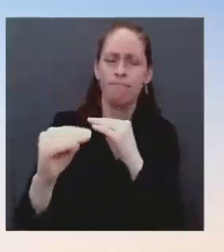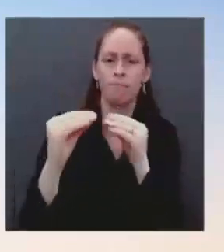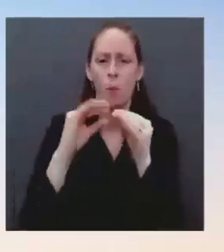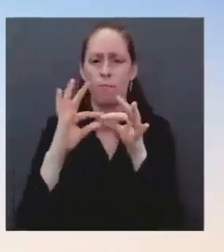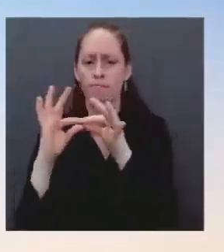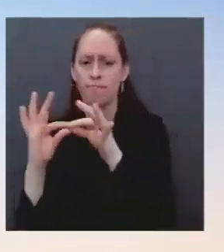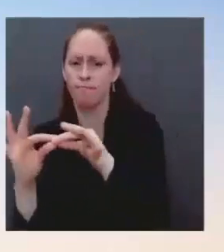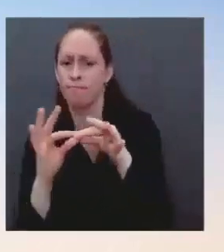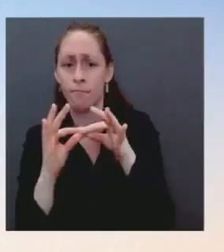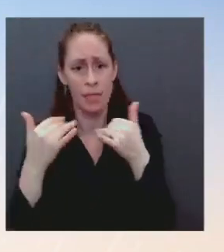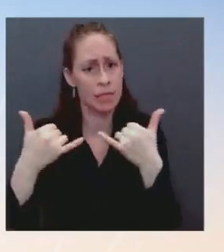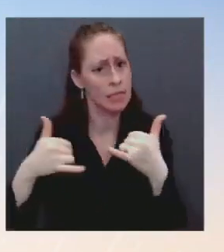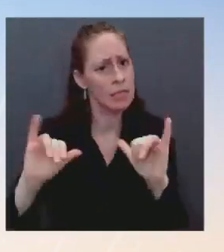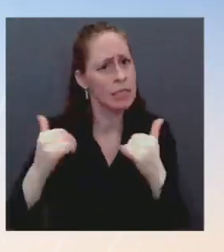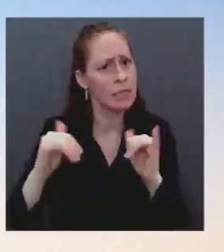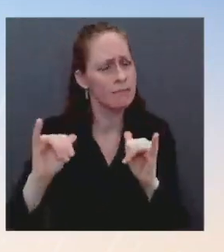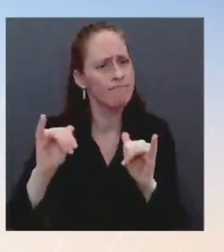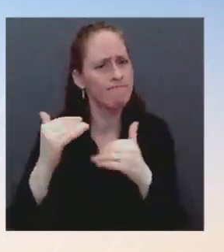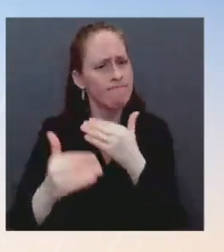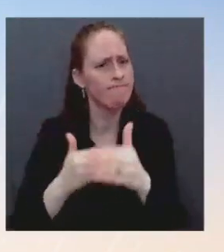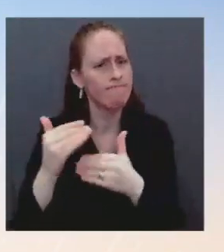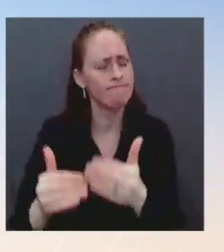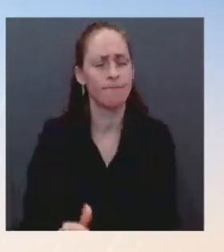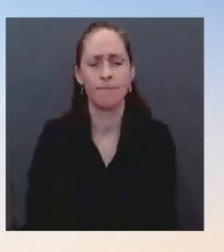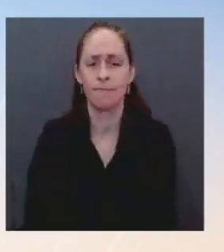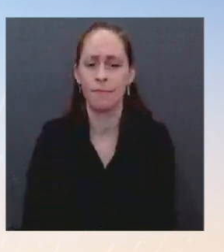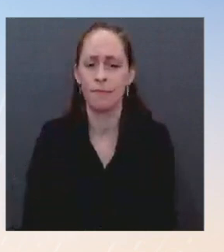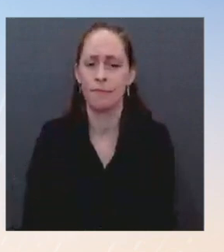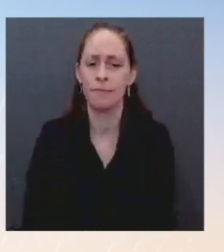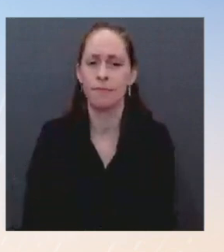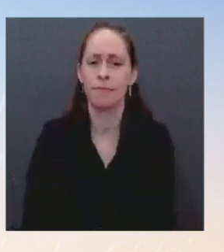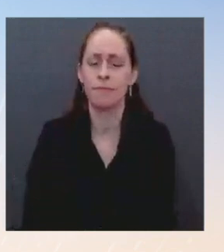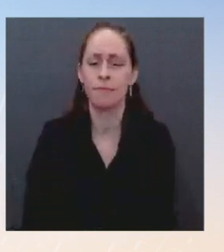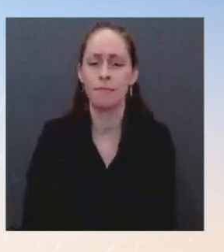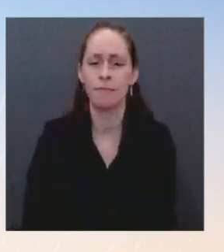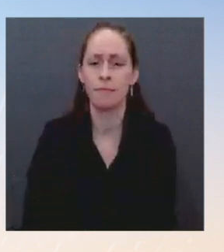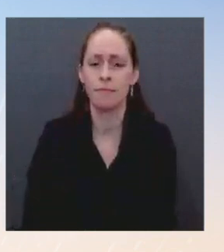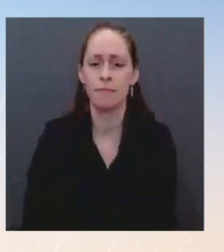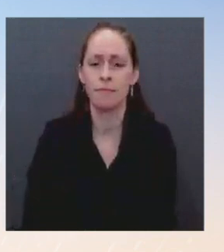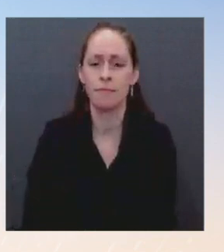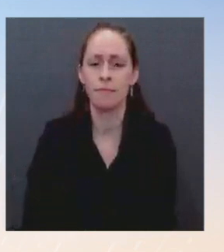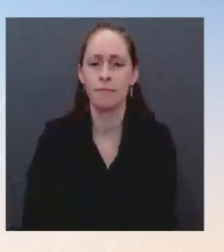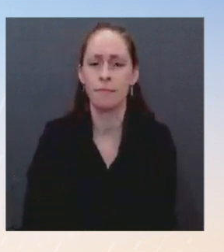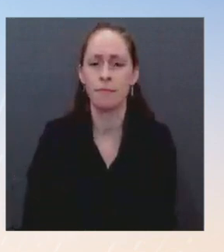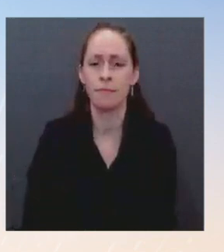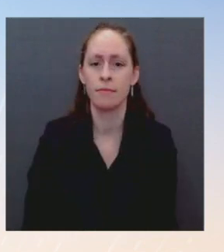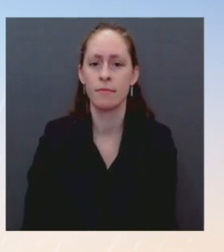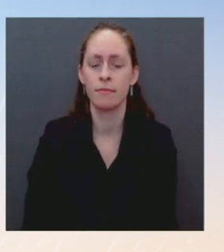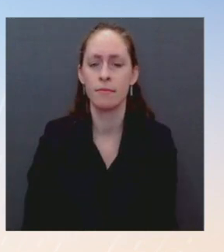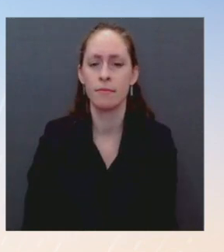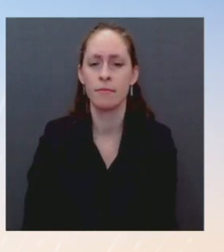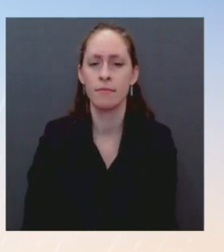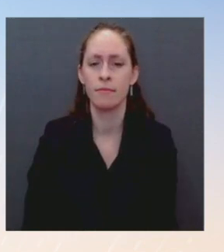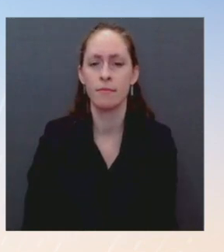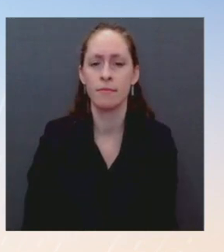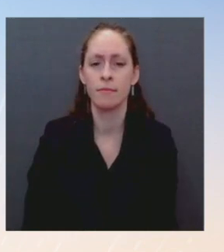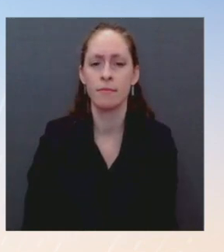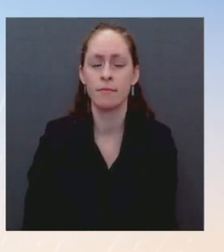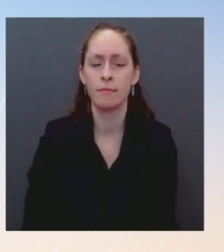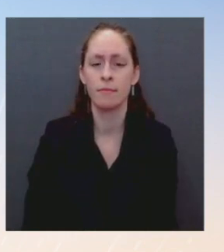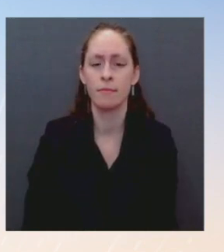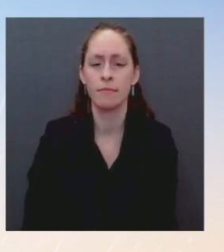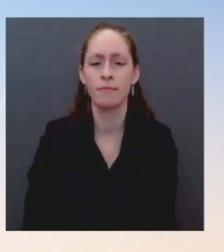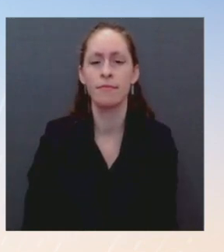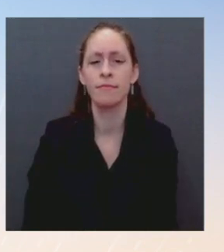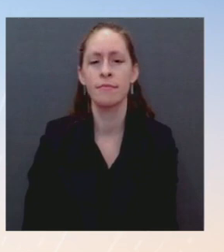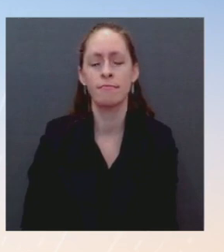Just a quick question on inflation. Many people believe that government spending is a big factor in the current